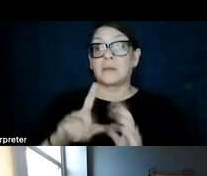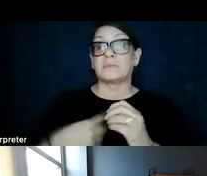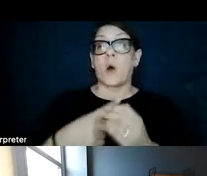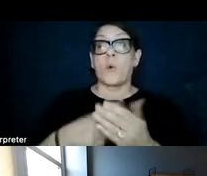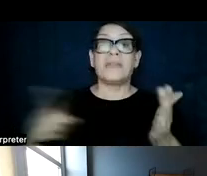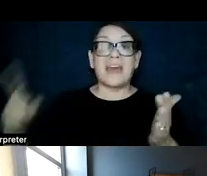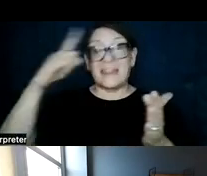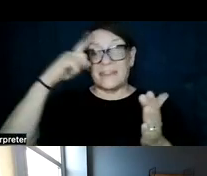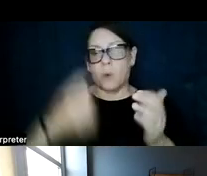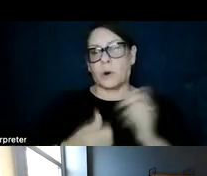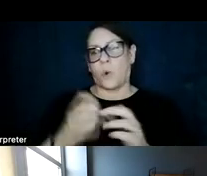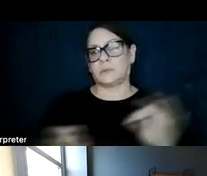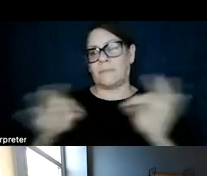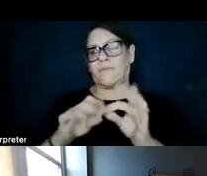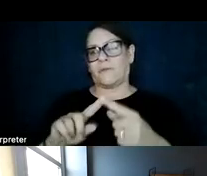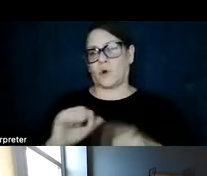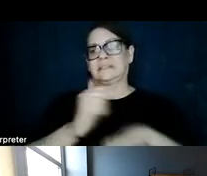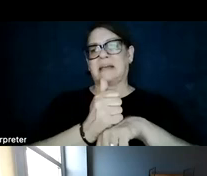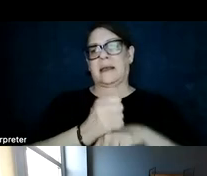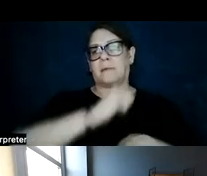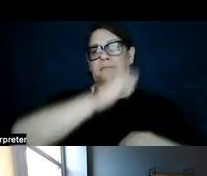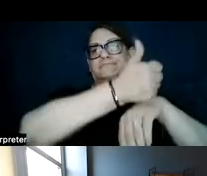most important factors when signing a transmission line.